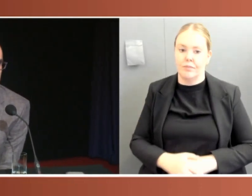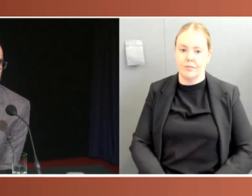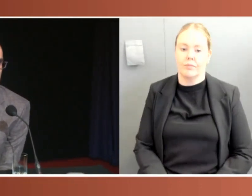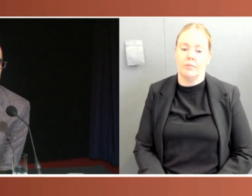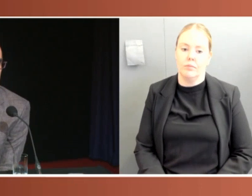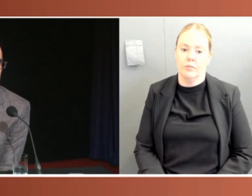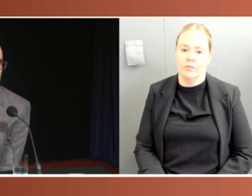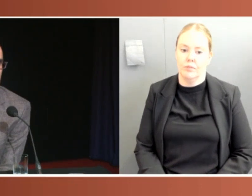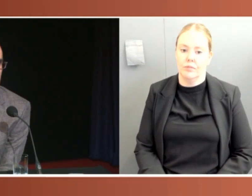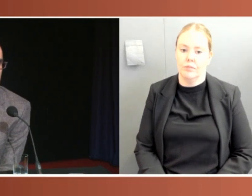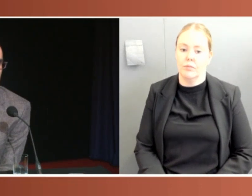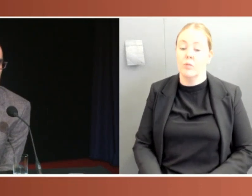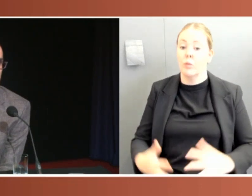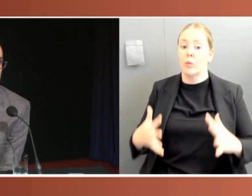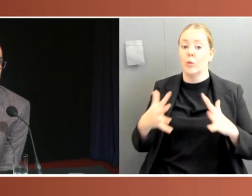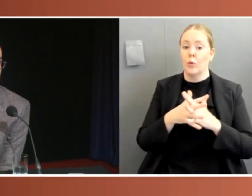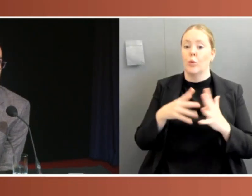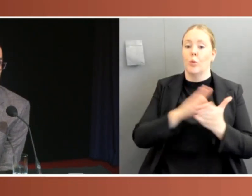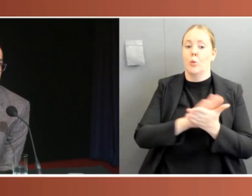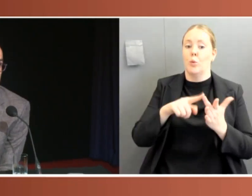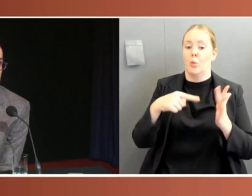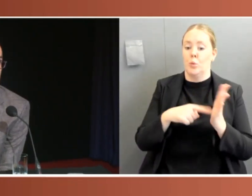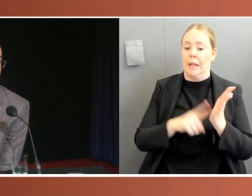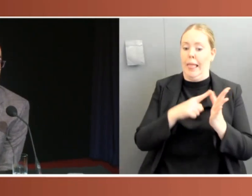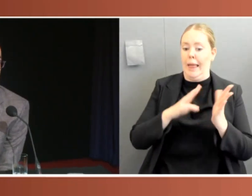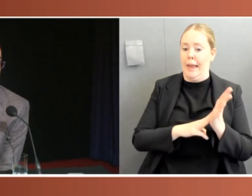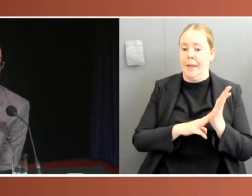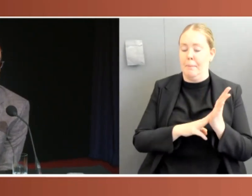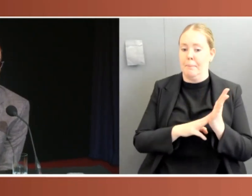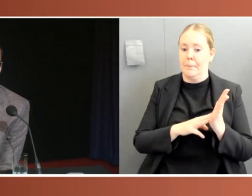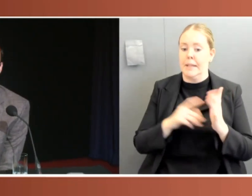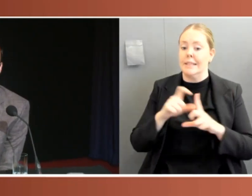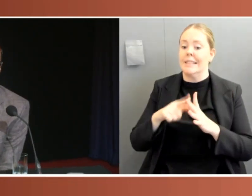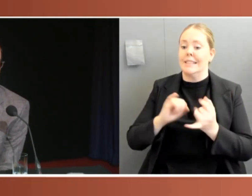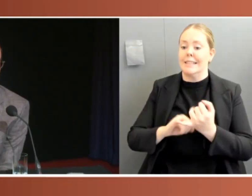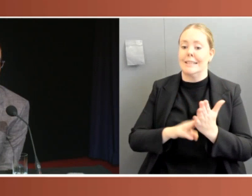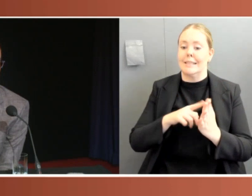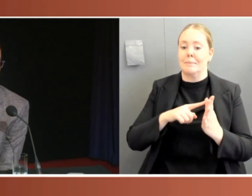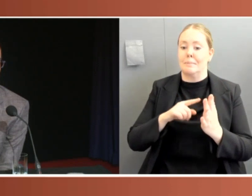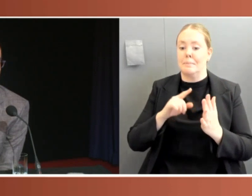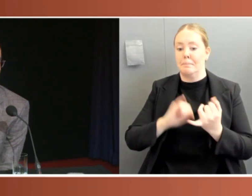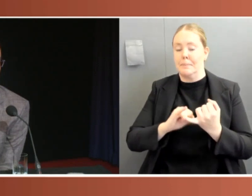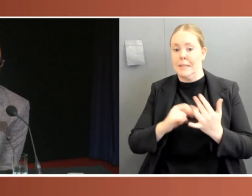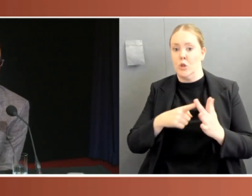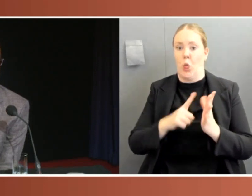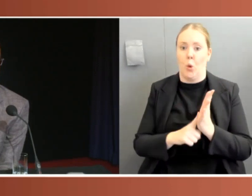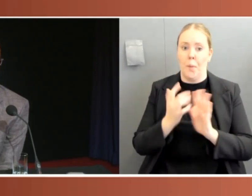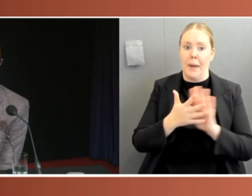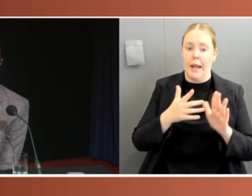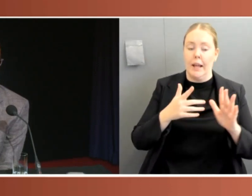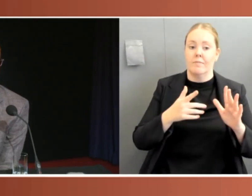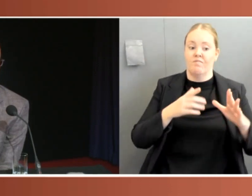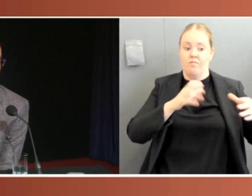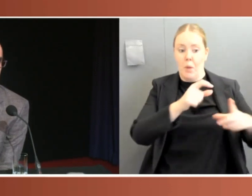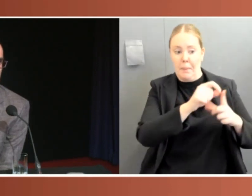dismissal particularly, the Governor-General's role essentially is just to do what the executive says and they're not going to really stand up in any overt way. There are obviously some sort of